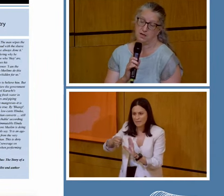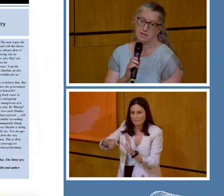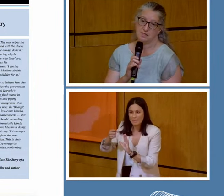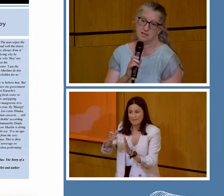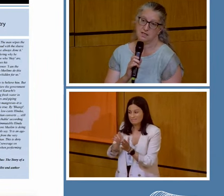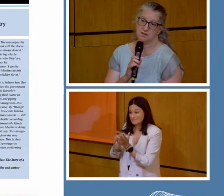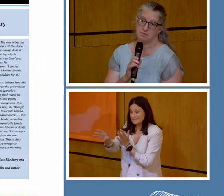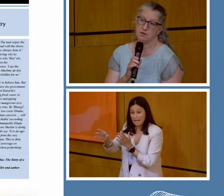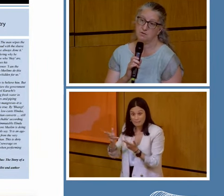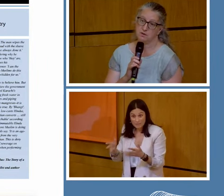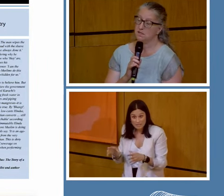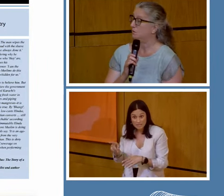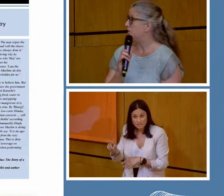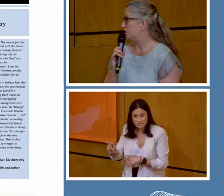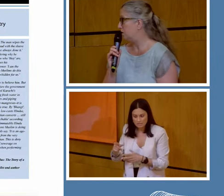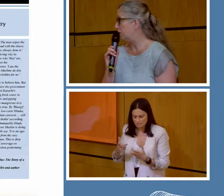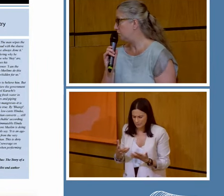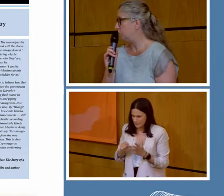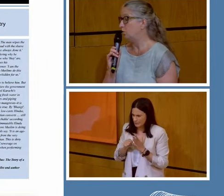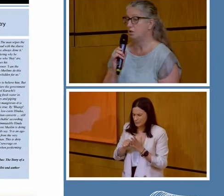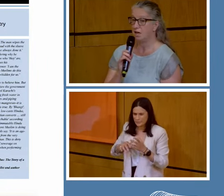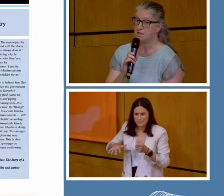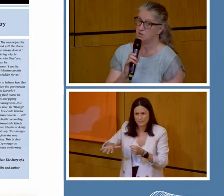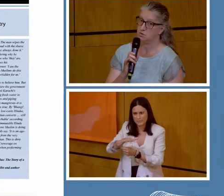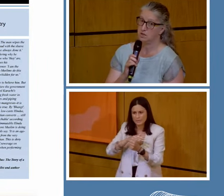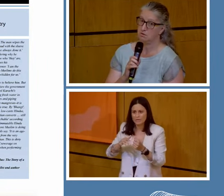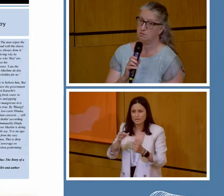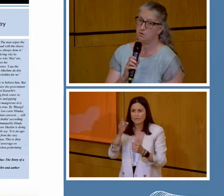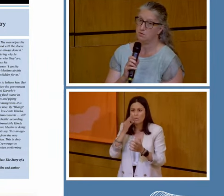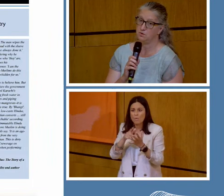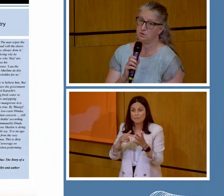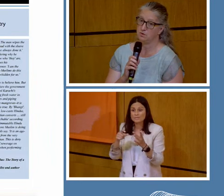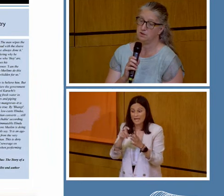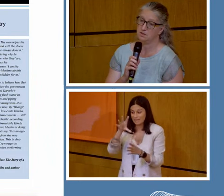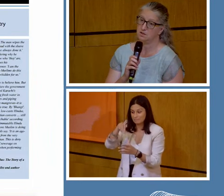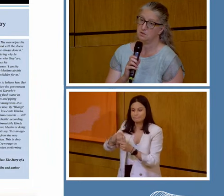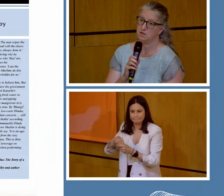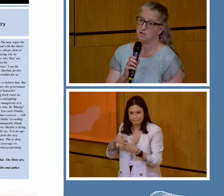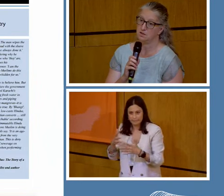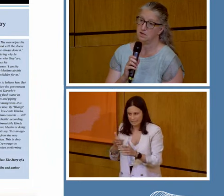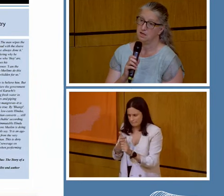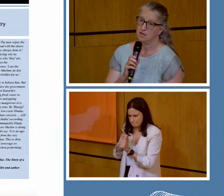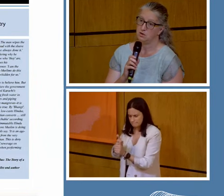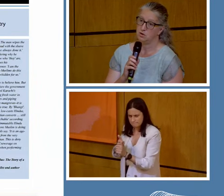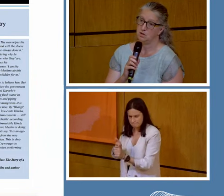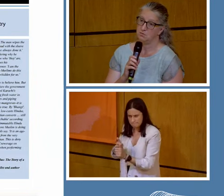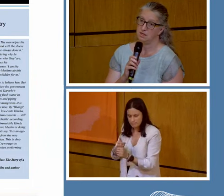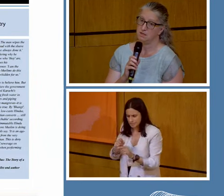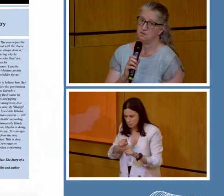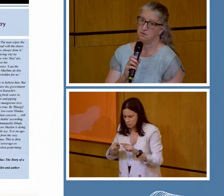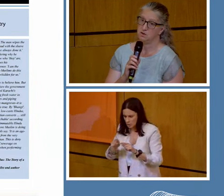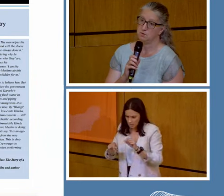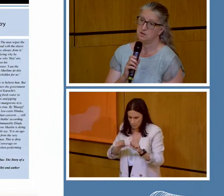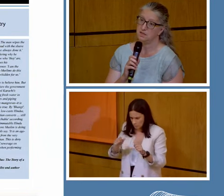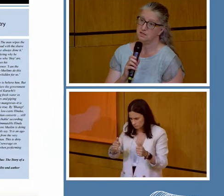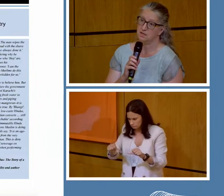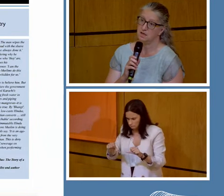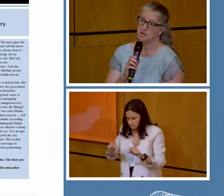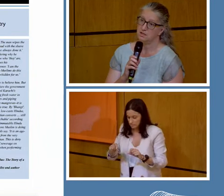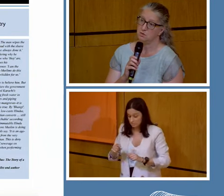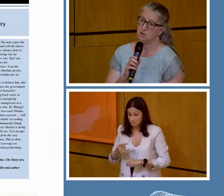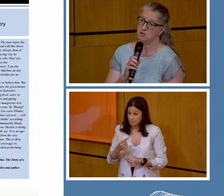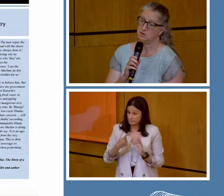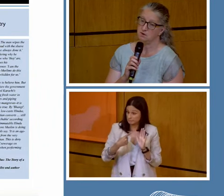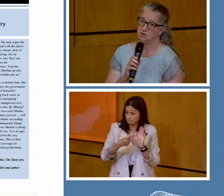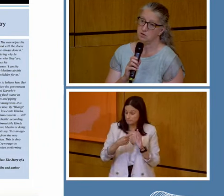You know, it's a very, very difficult situation. Water aid is also involved with this situation and trying to make a difference. But these